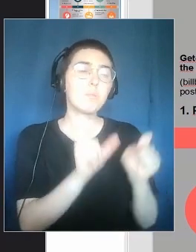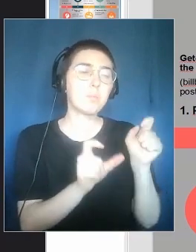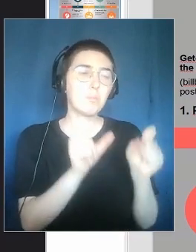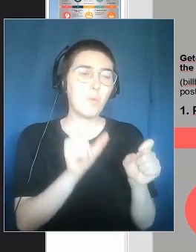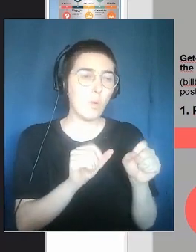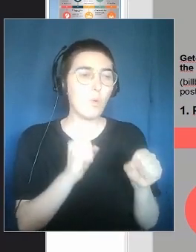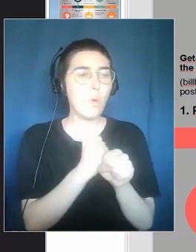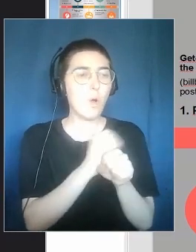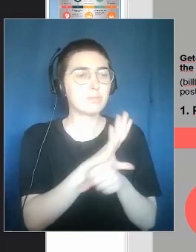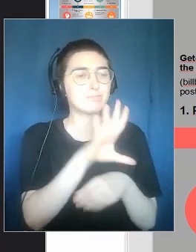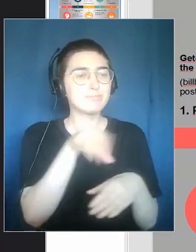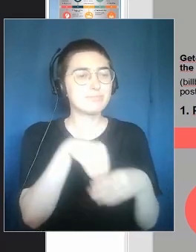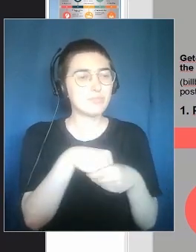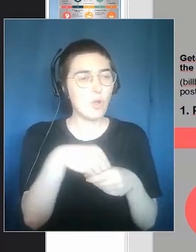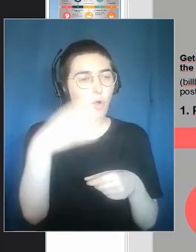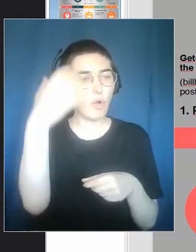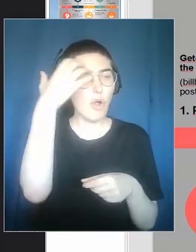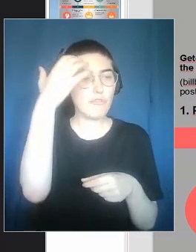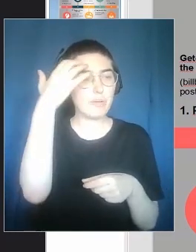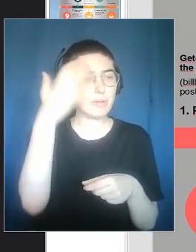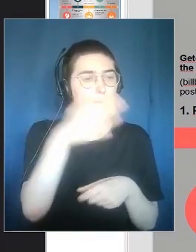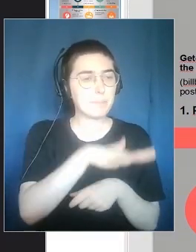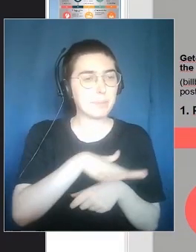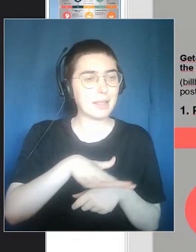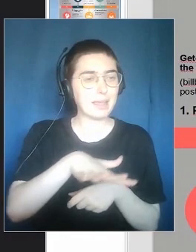Or municipality administrators,